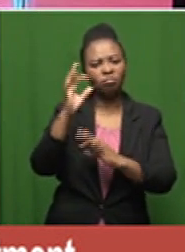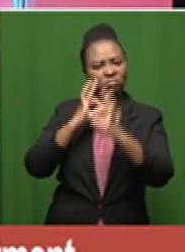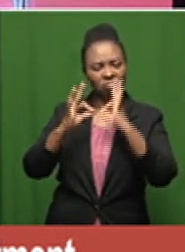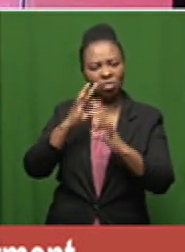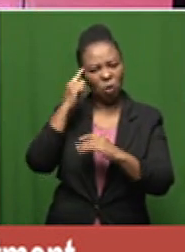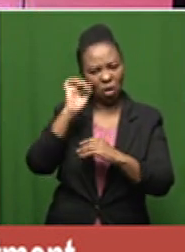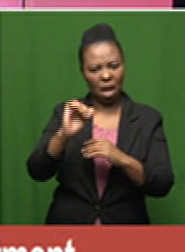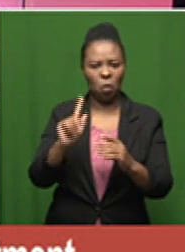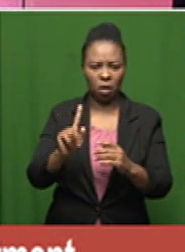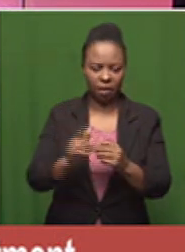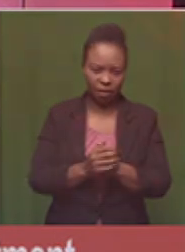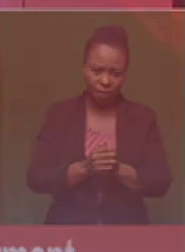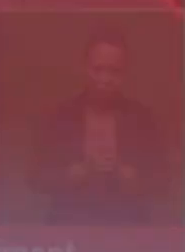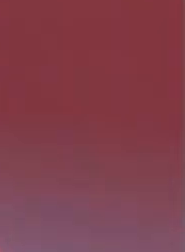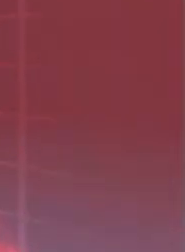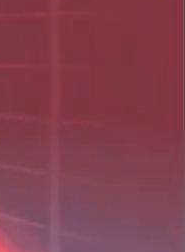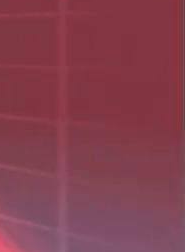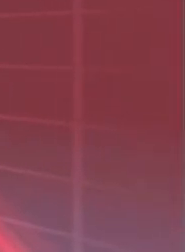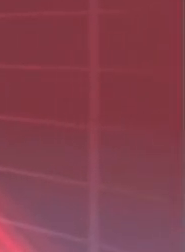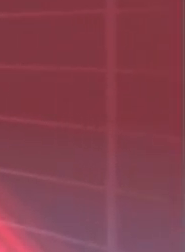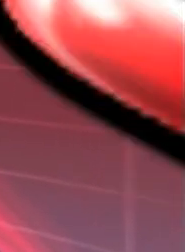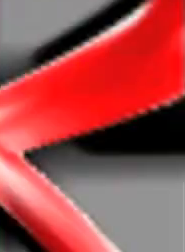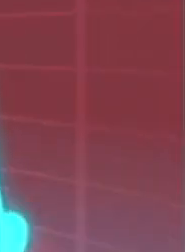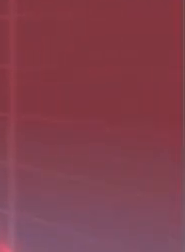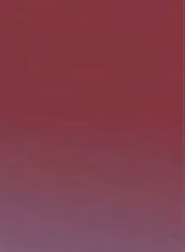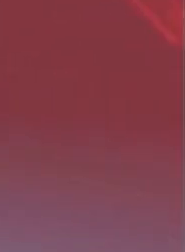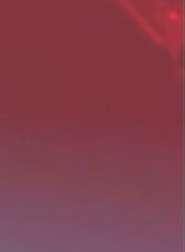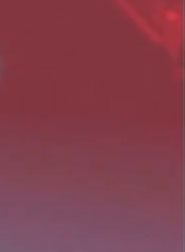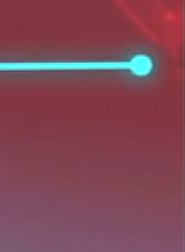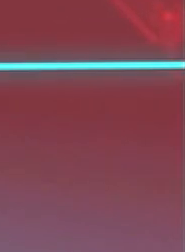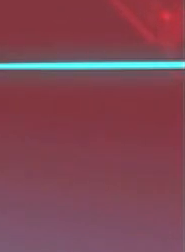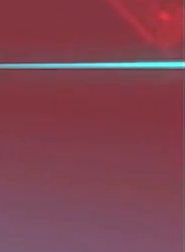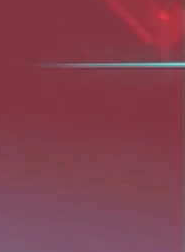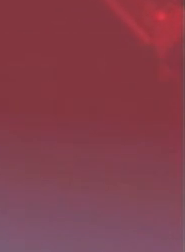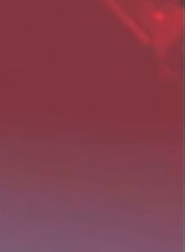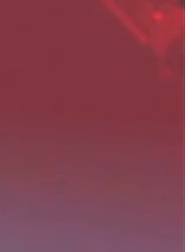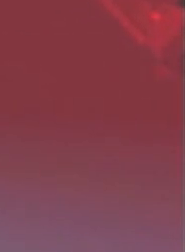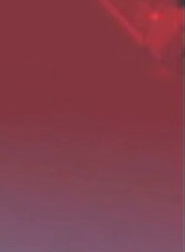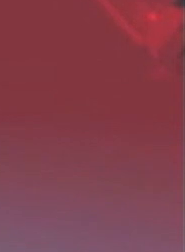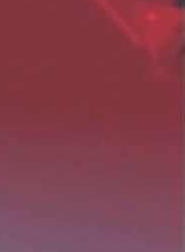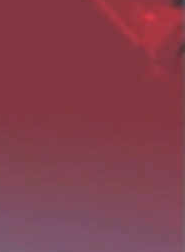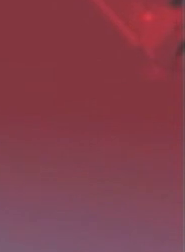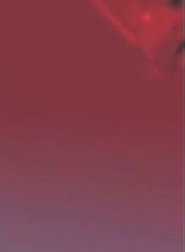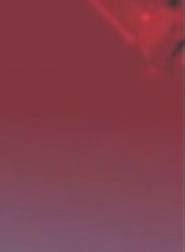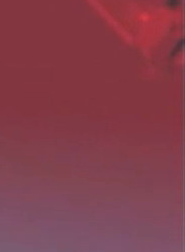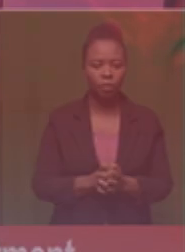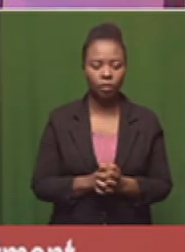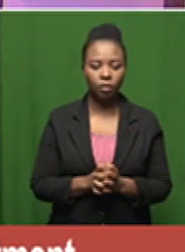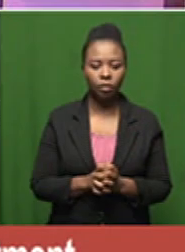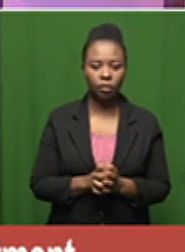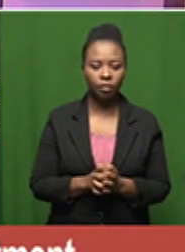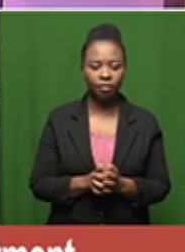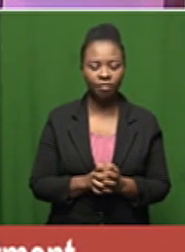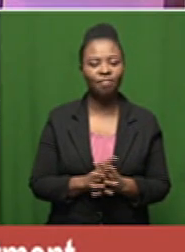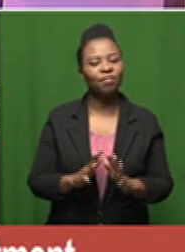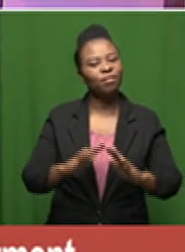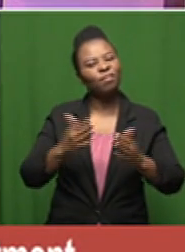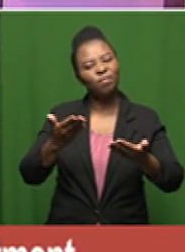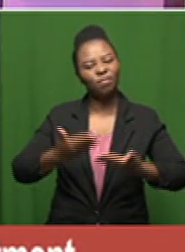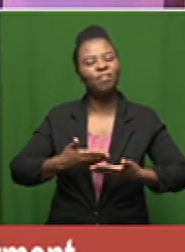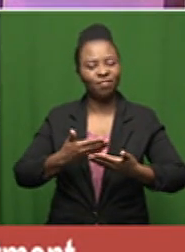welcome